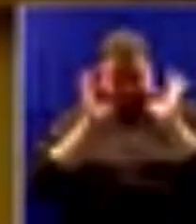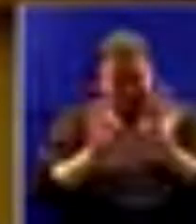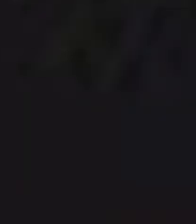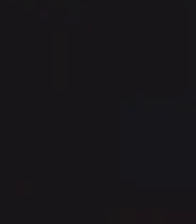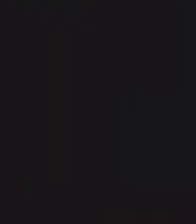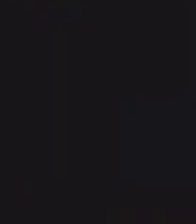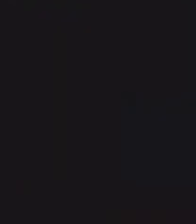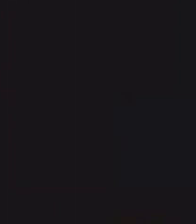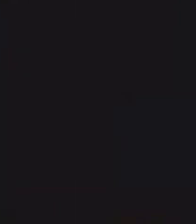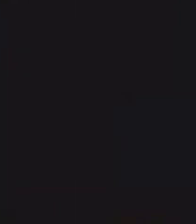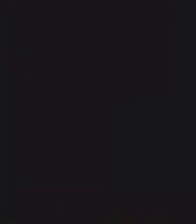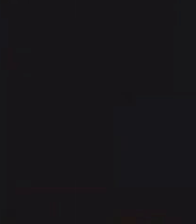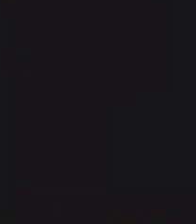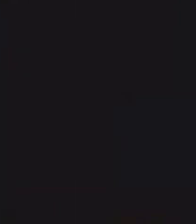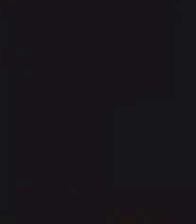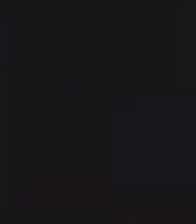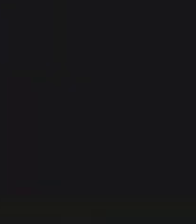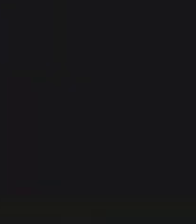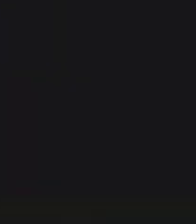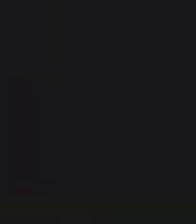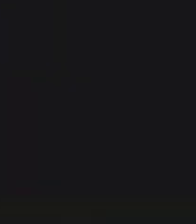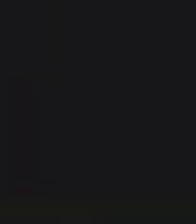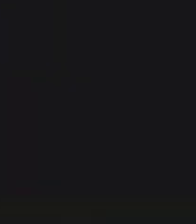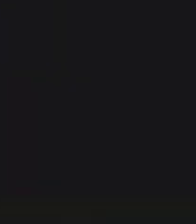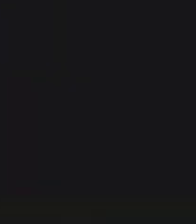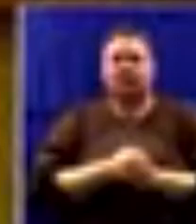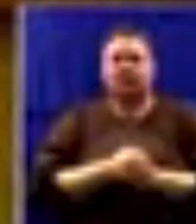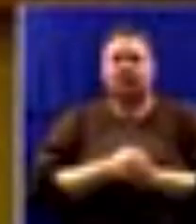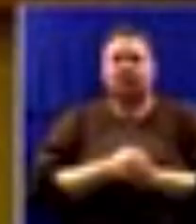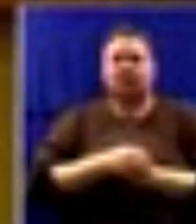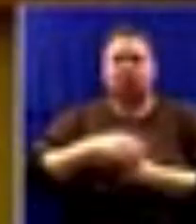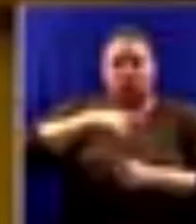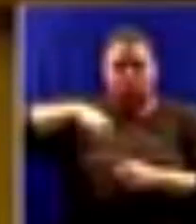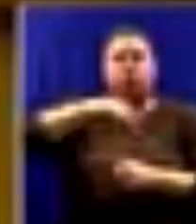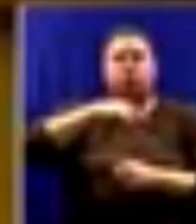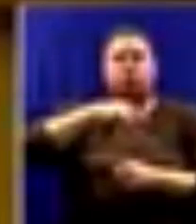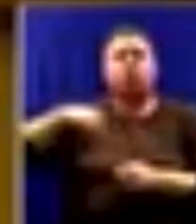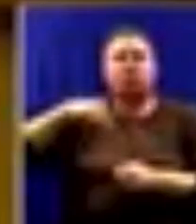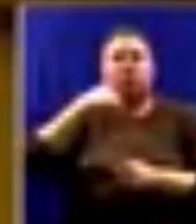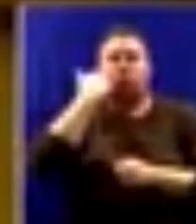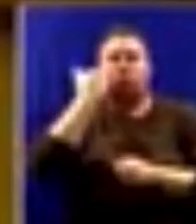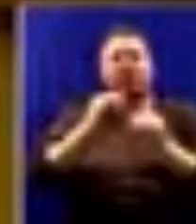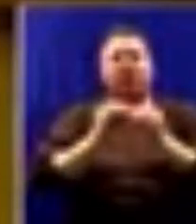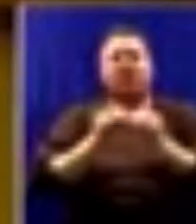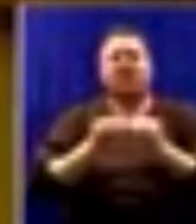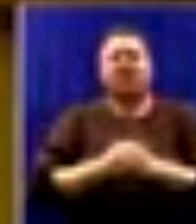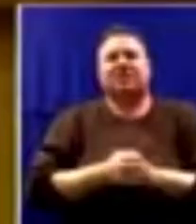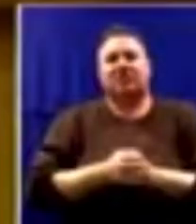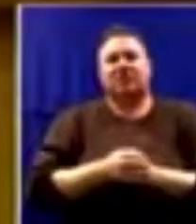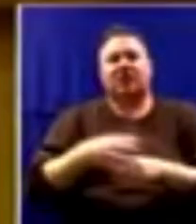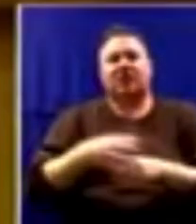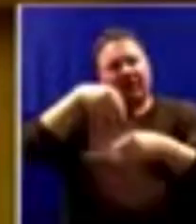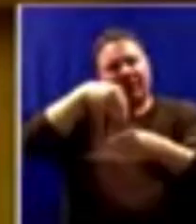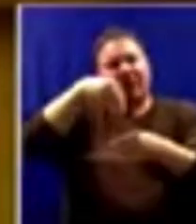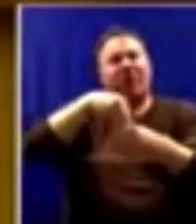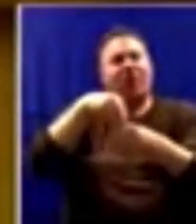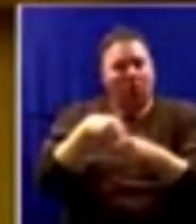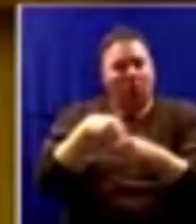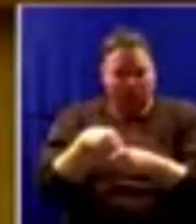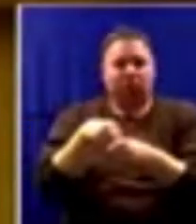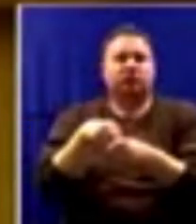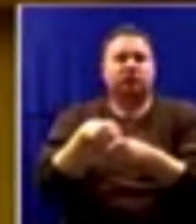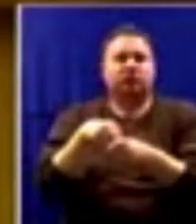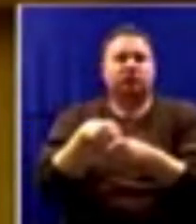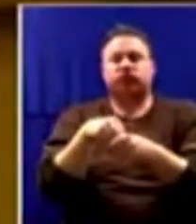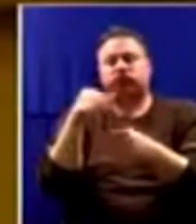the House is concerned. So we intend to remedy that. We have been participating, looking at other